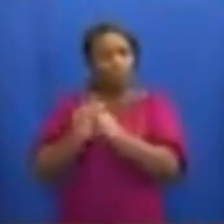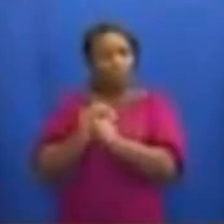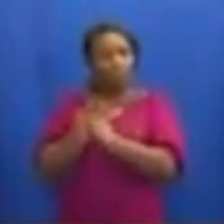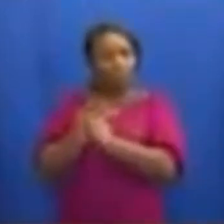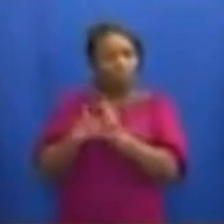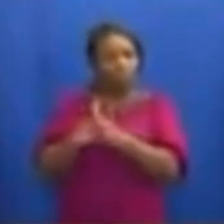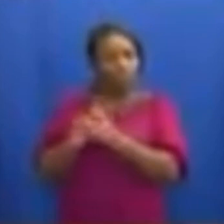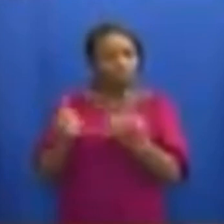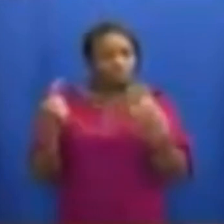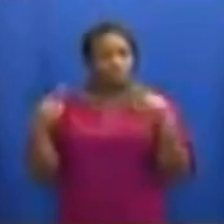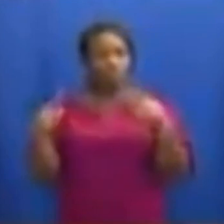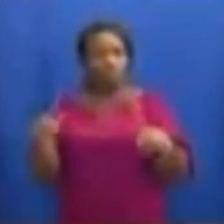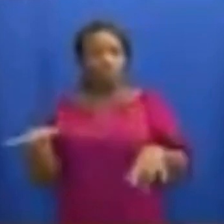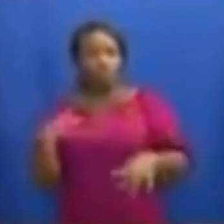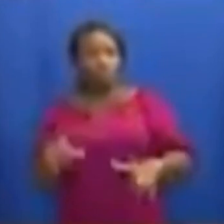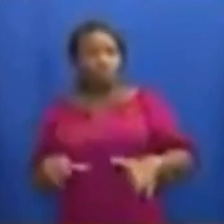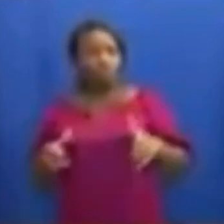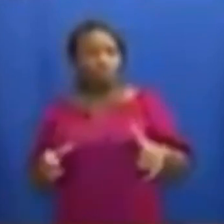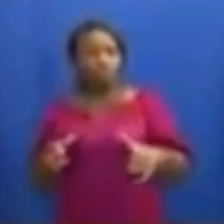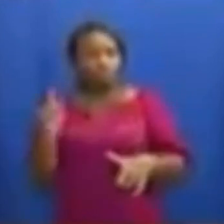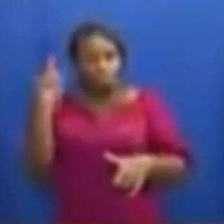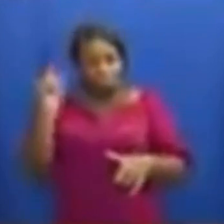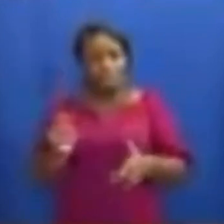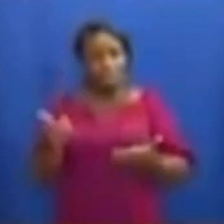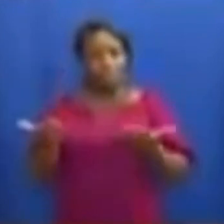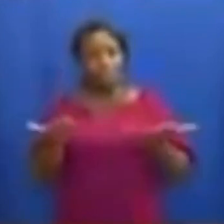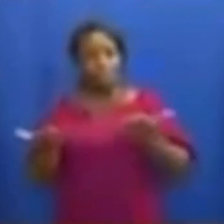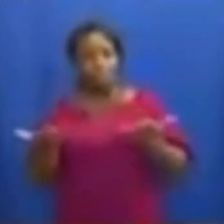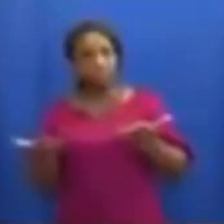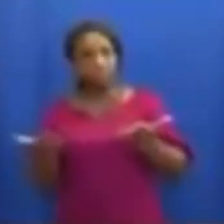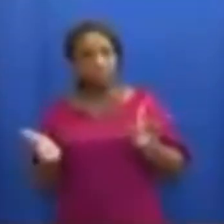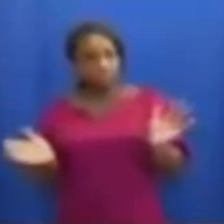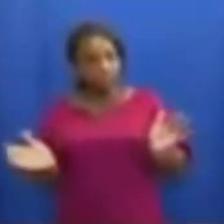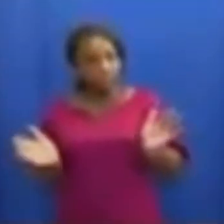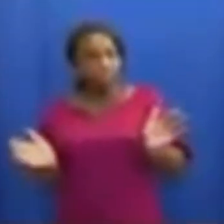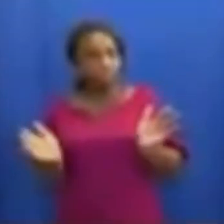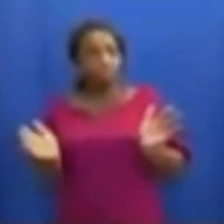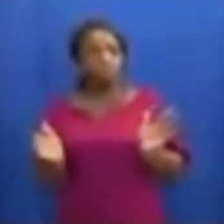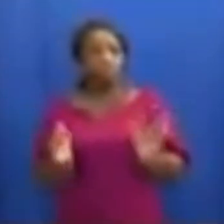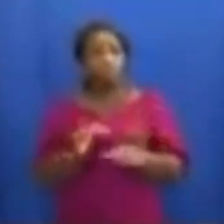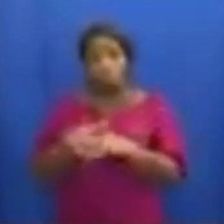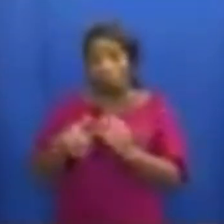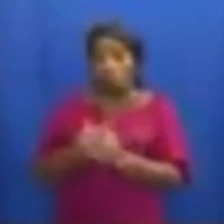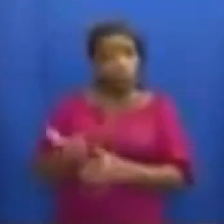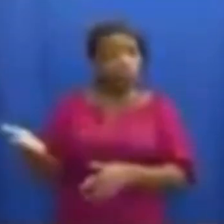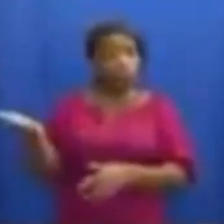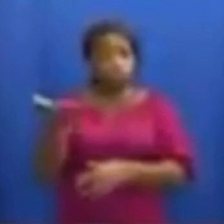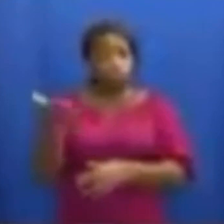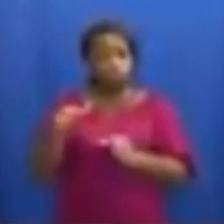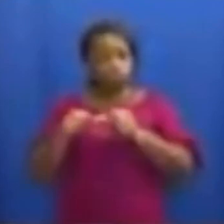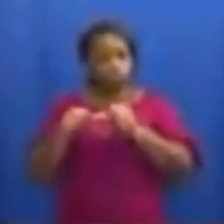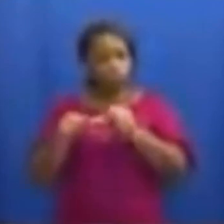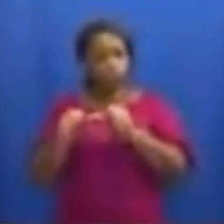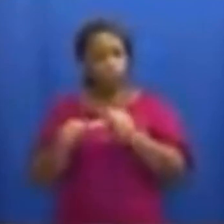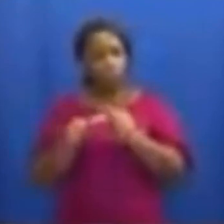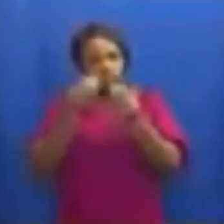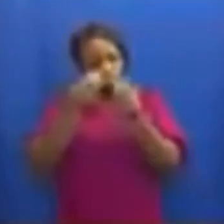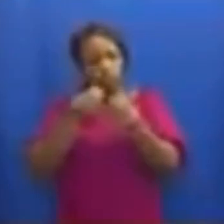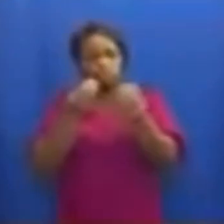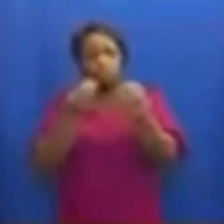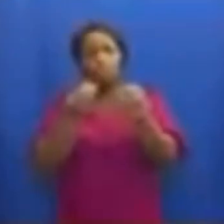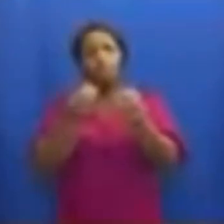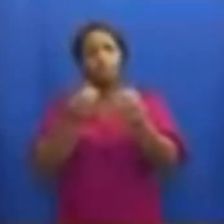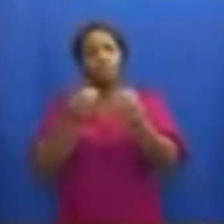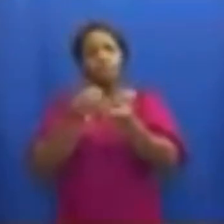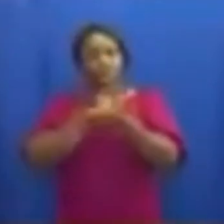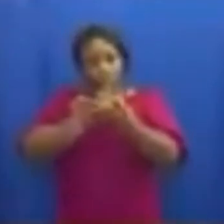livelihoods – must serve as sufficient motivation for us all to continue to adhere to